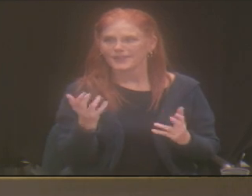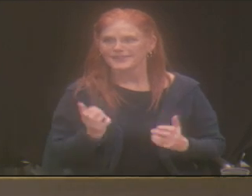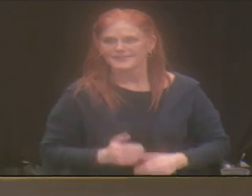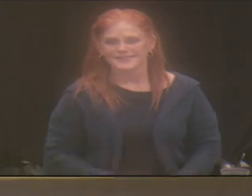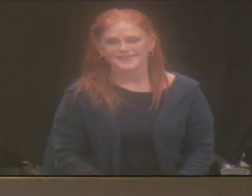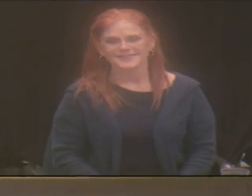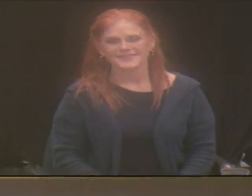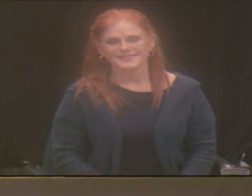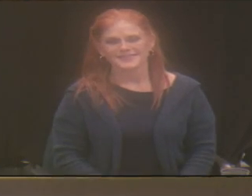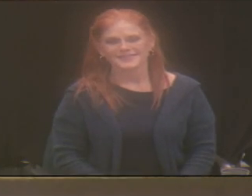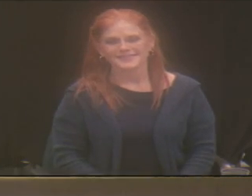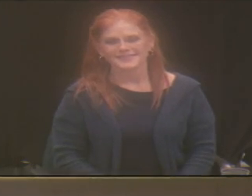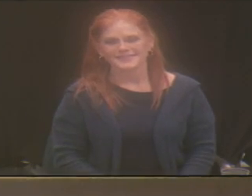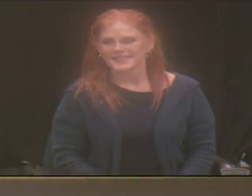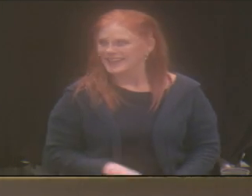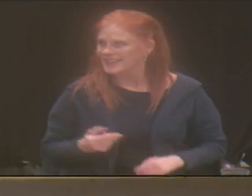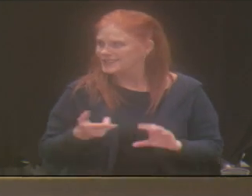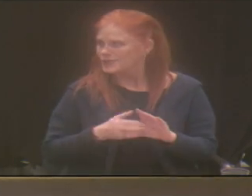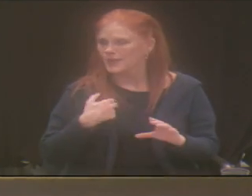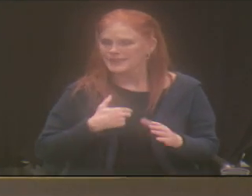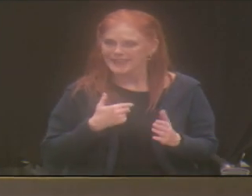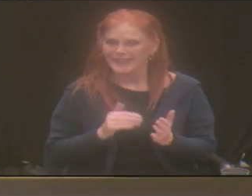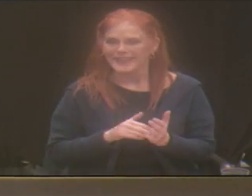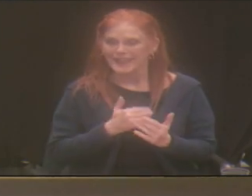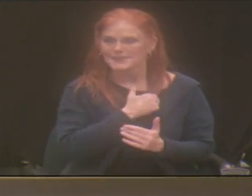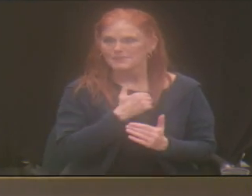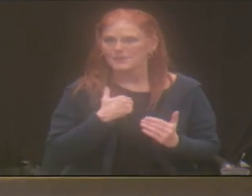Kind of rejoin us, Lisa.